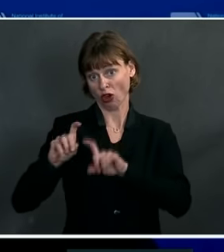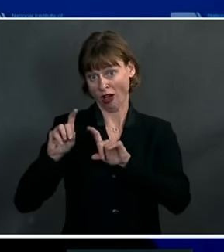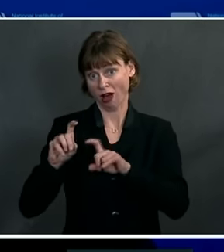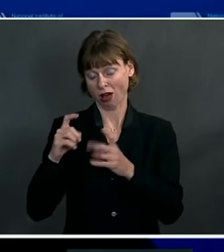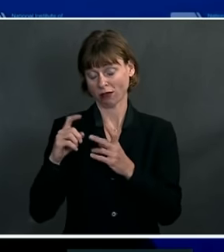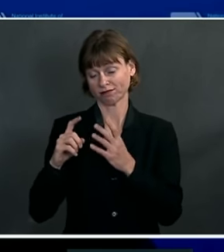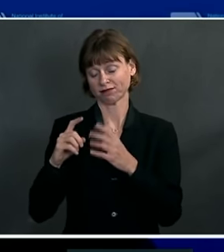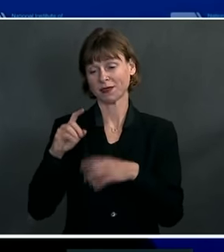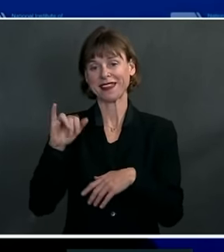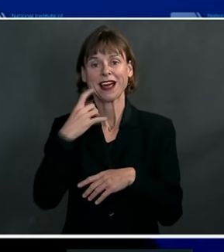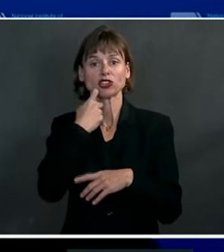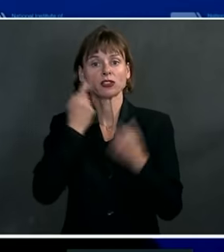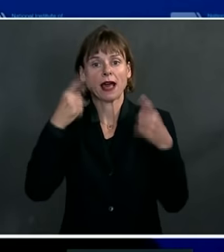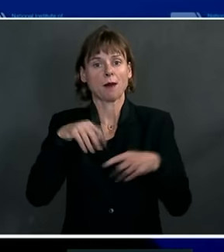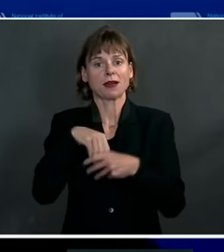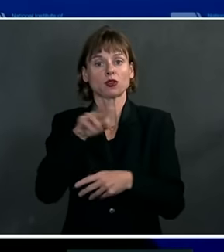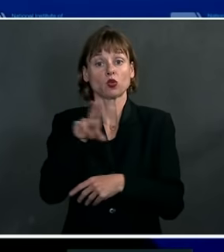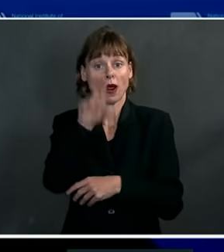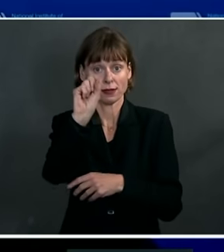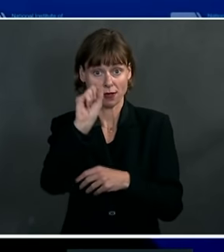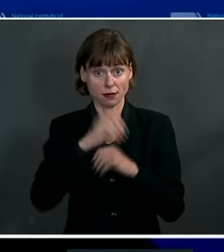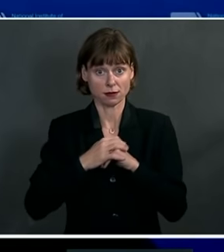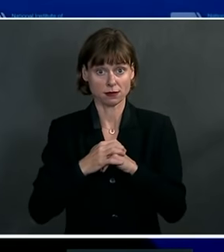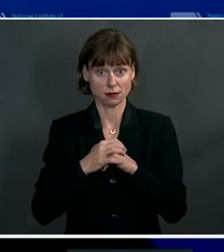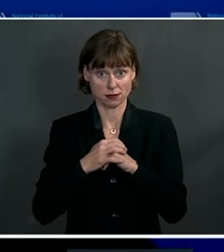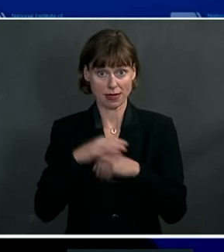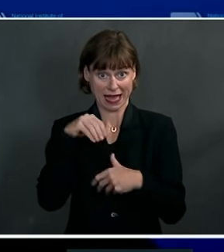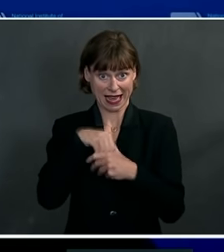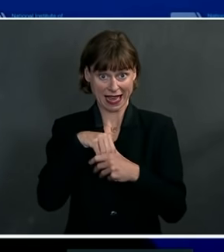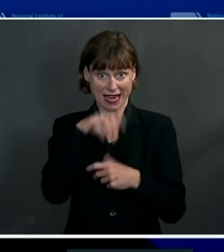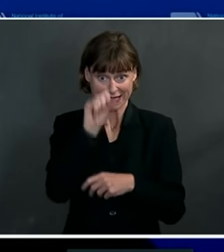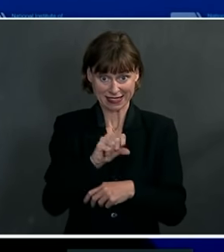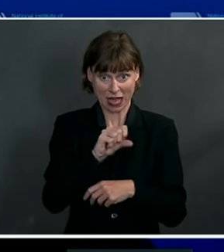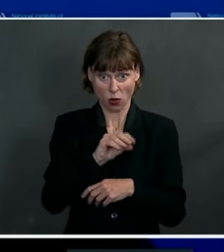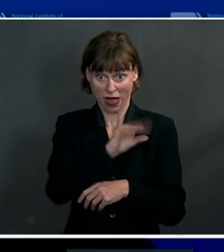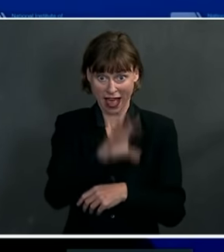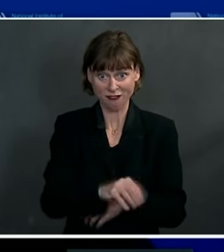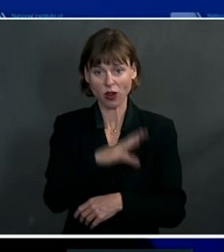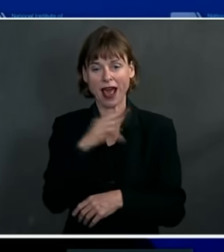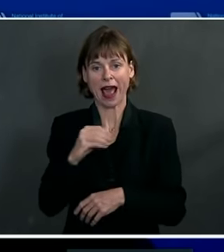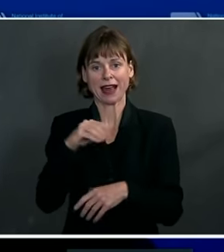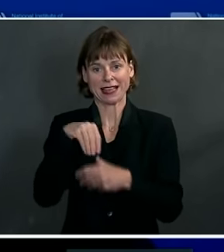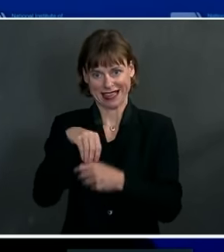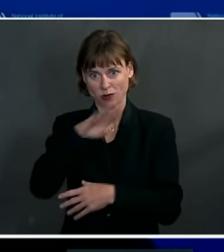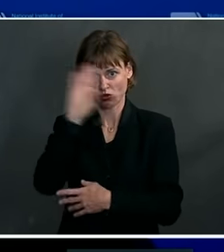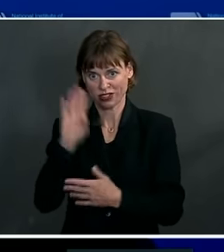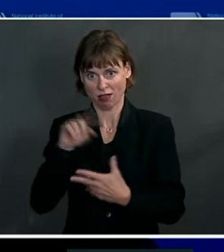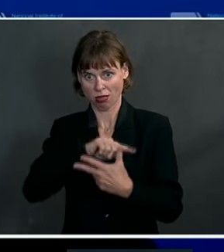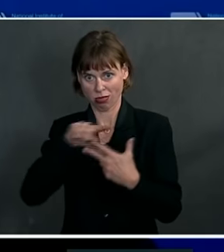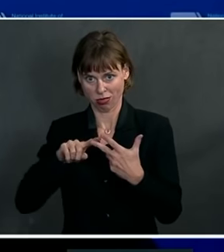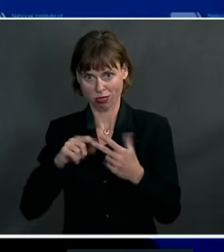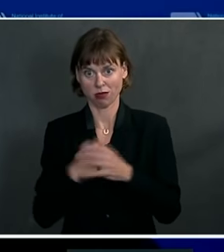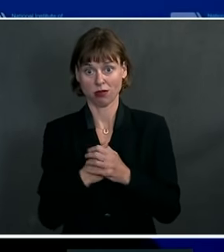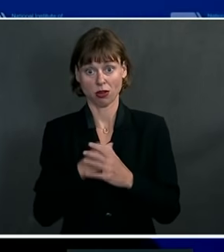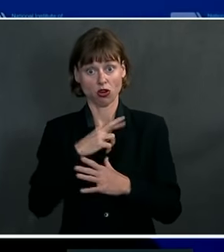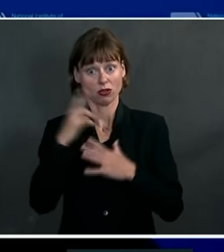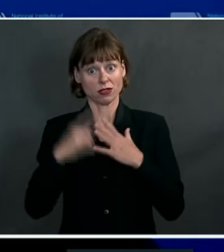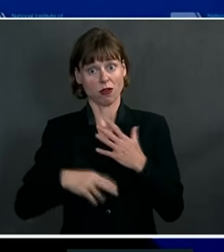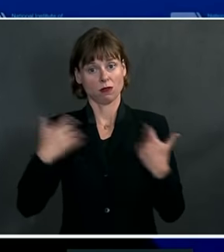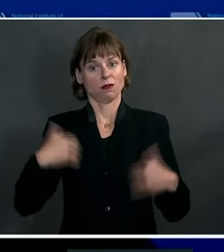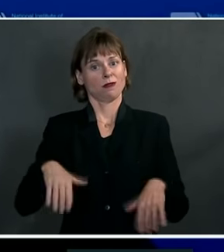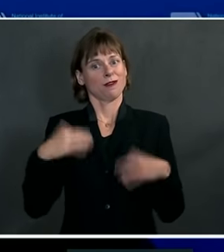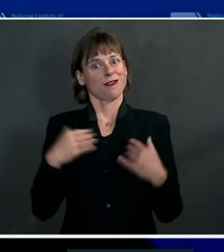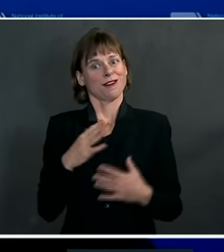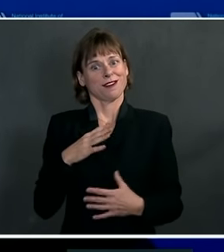in the United States, in South Africa, and in Brazil. And the results really are very